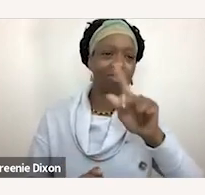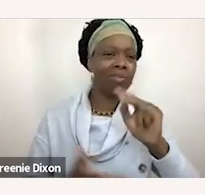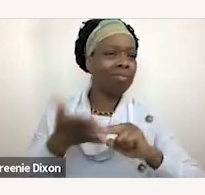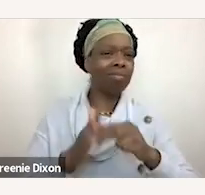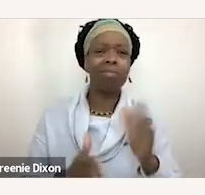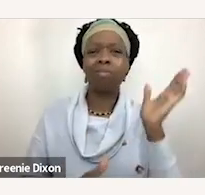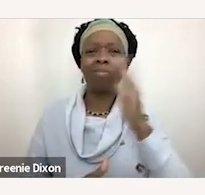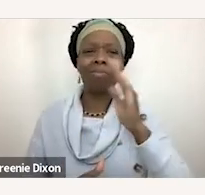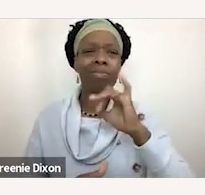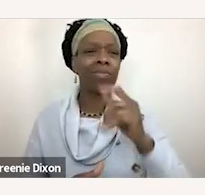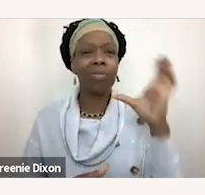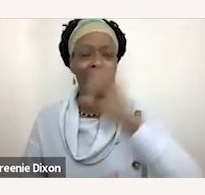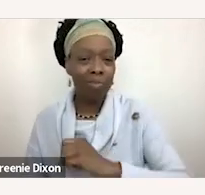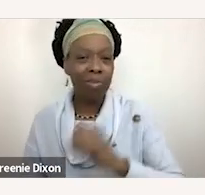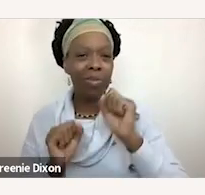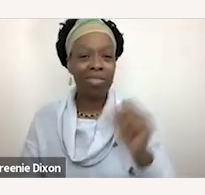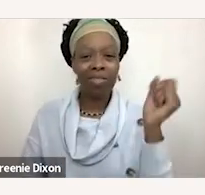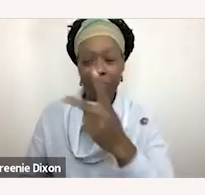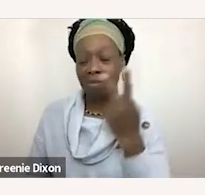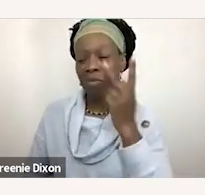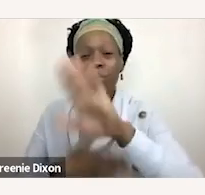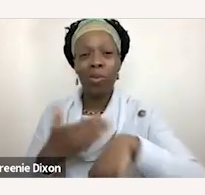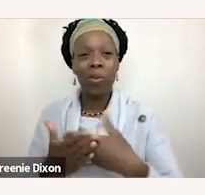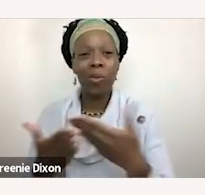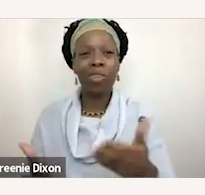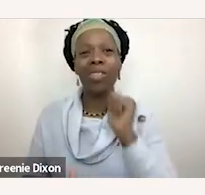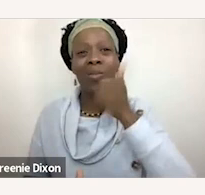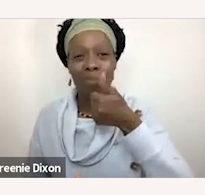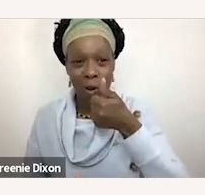here or there, you'll be able to go back and listen to the entire thing once it's posted.